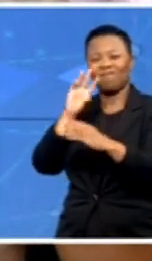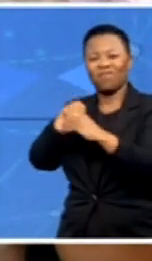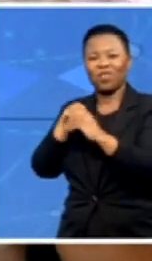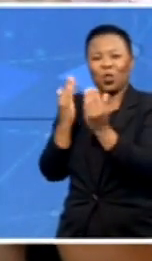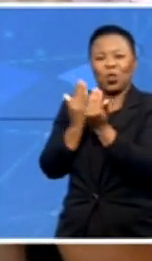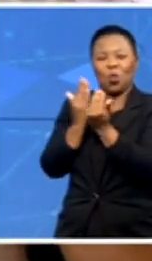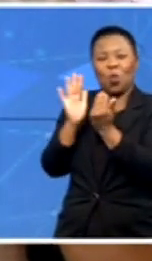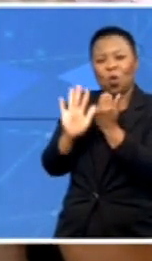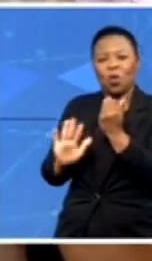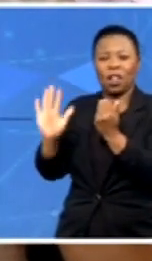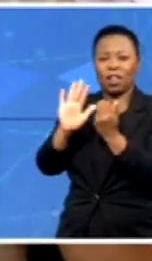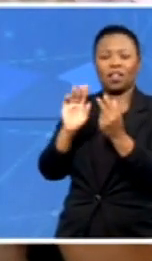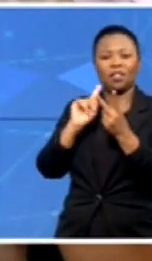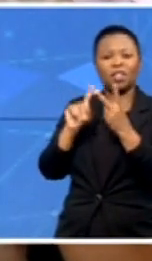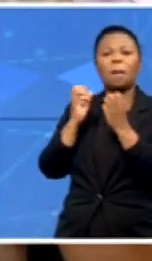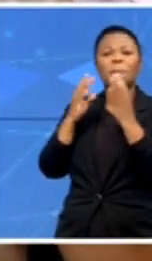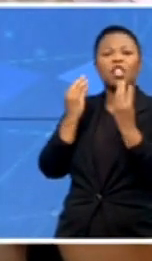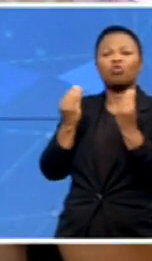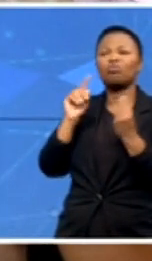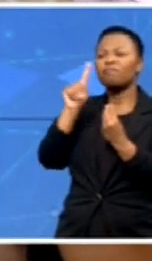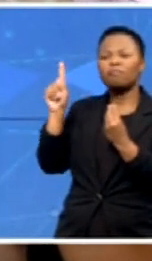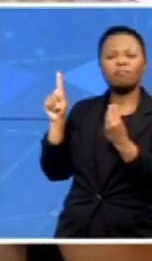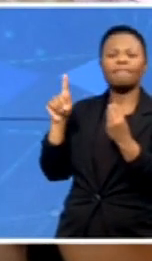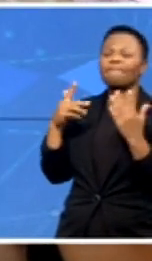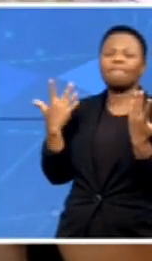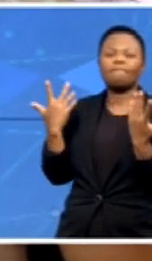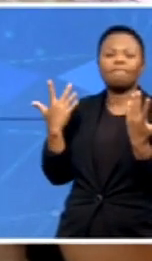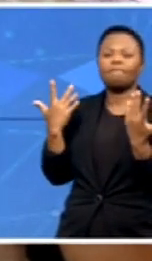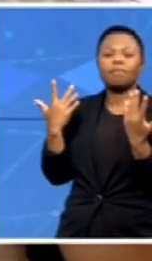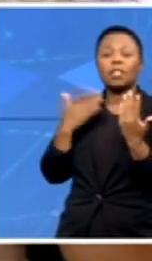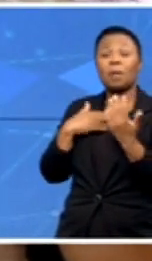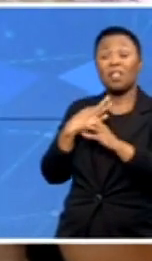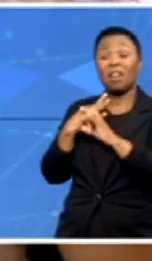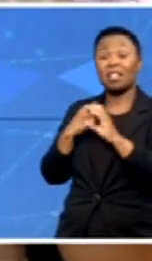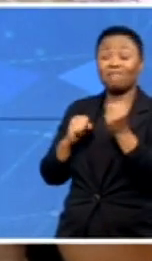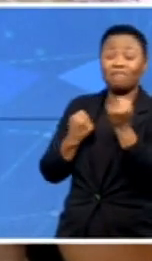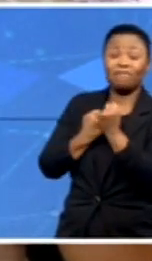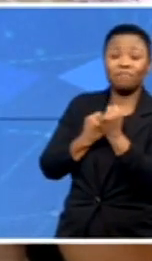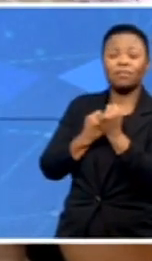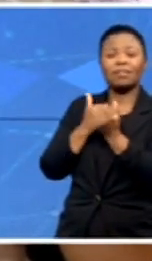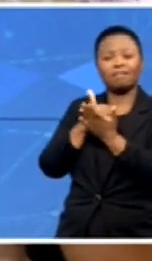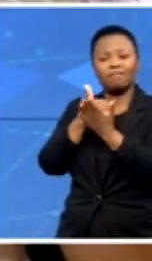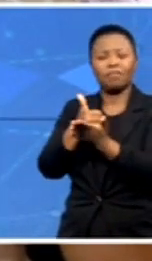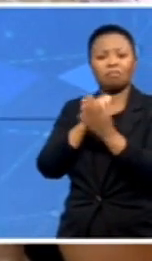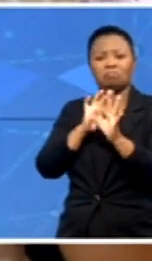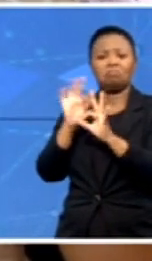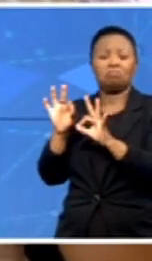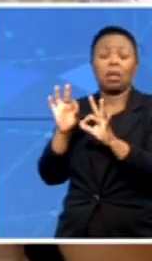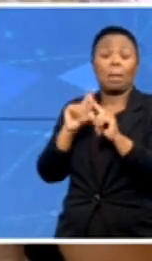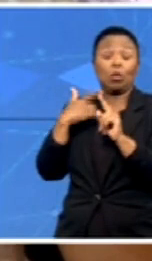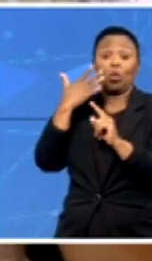they are not getting the assist, the necessary assistance. And we don't know what the circumstances might be. Some of their parents